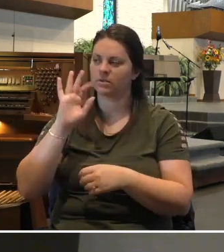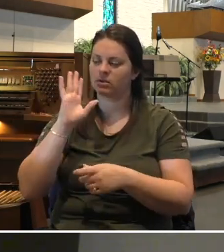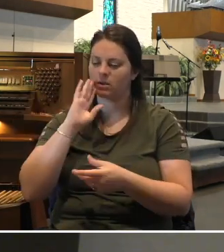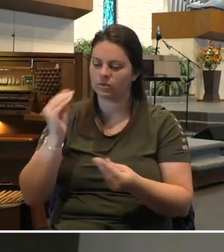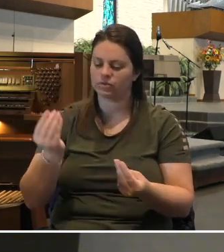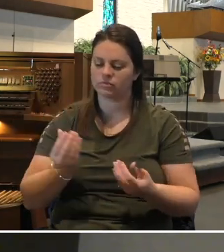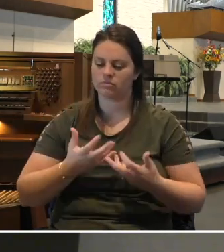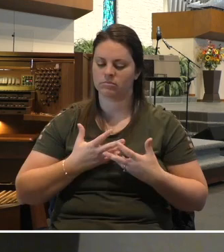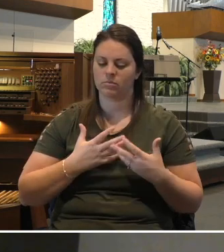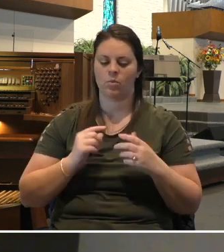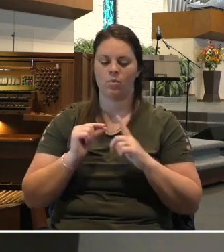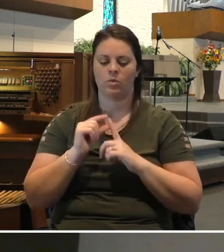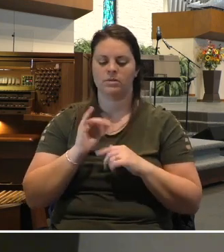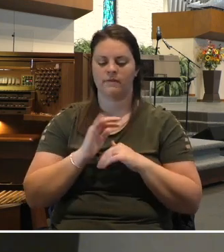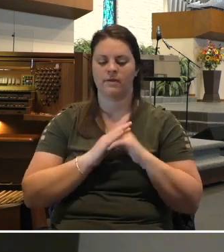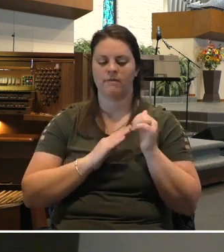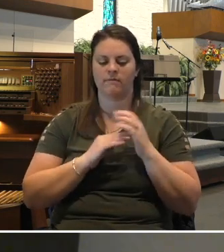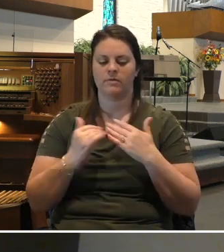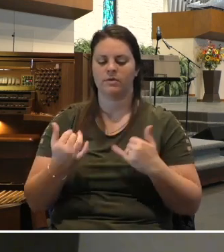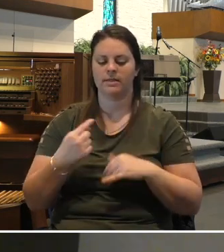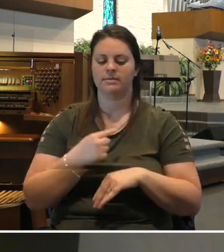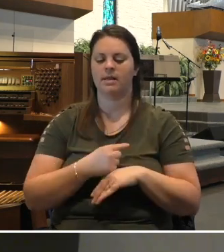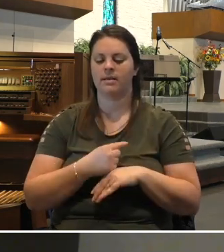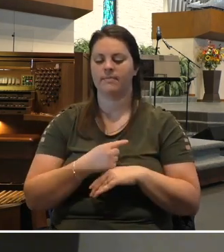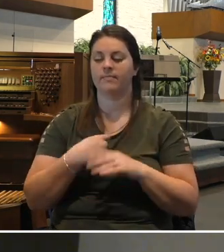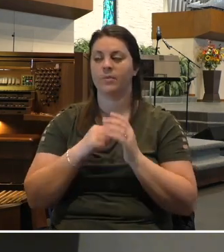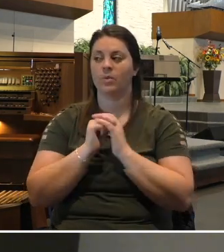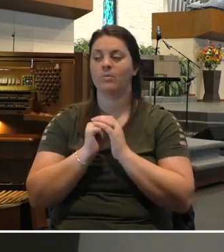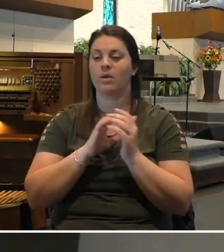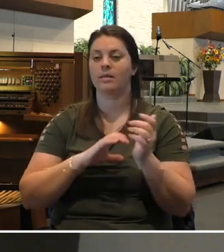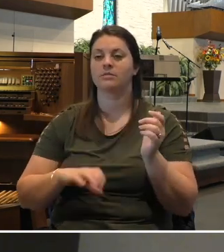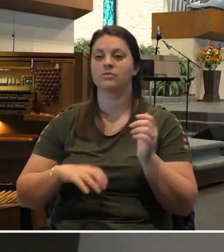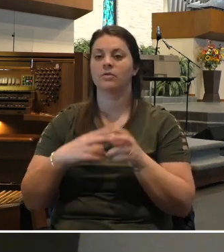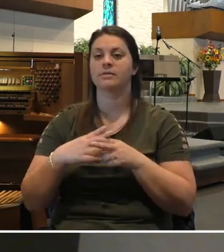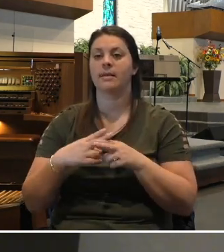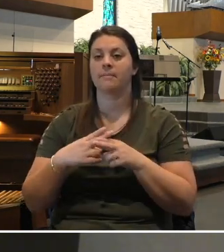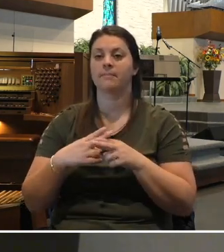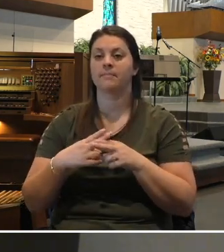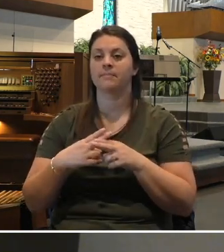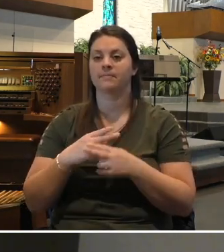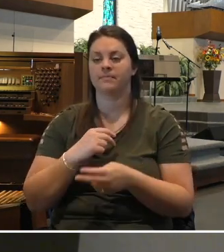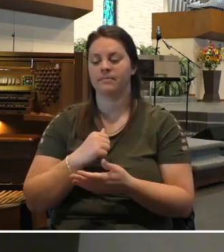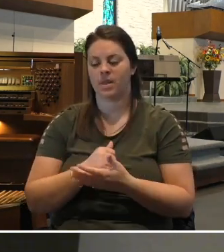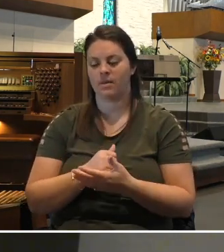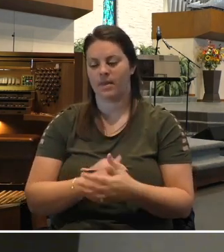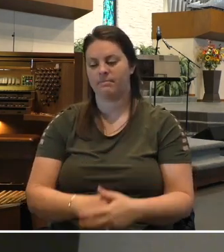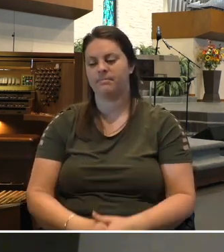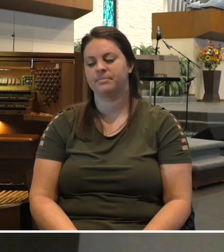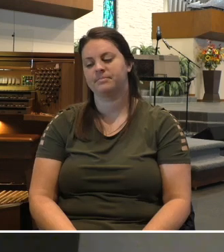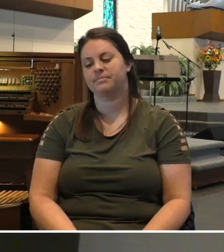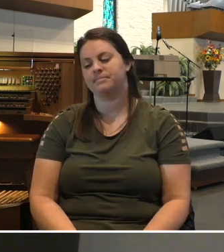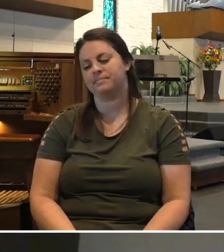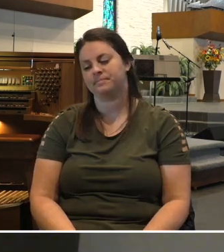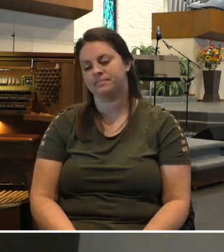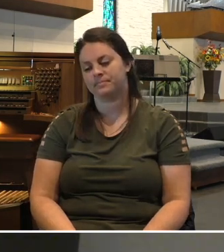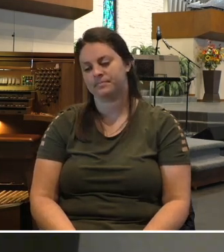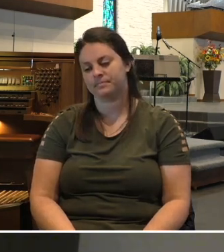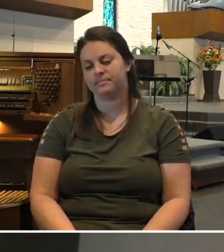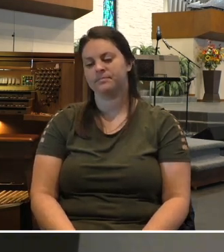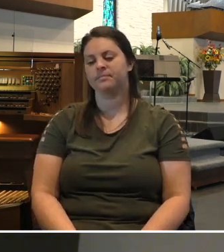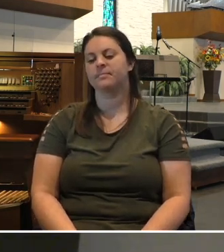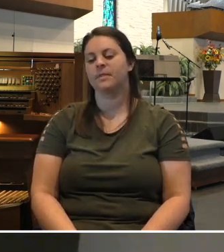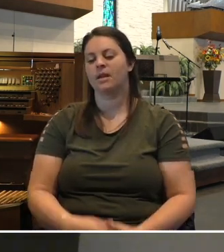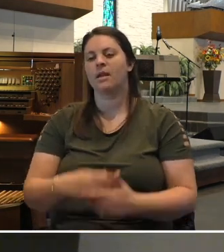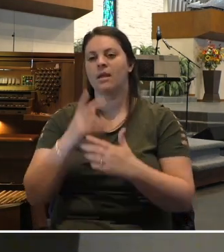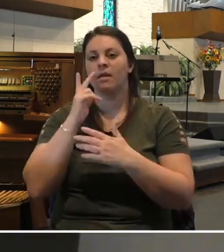comfort this day. We pray this in Christ's name. Amen. The prophet Isaiah